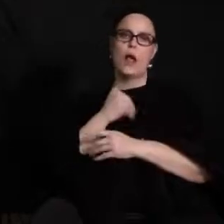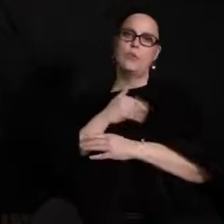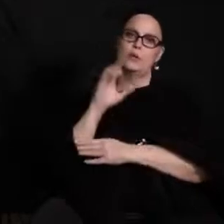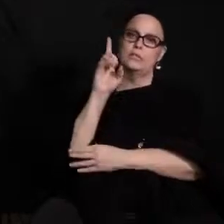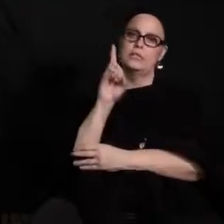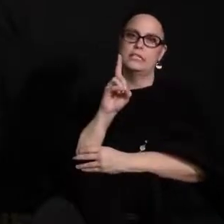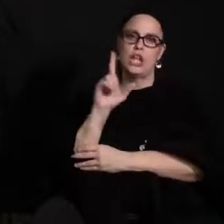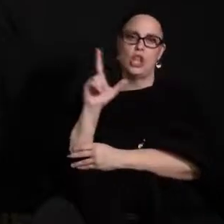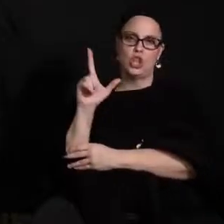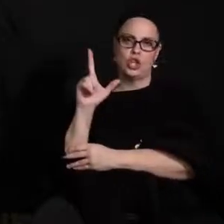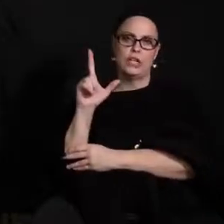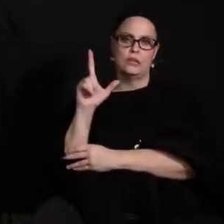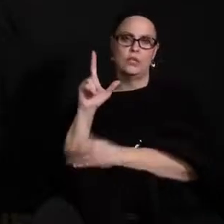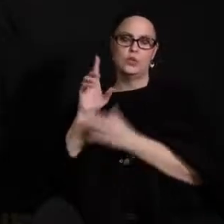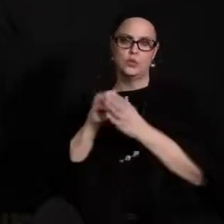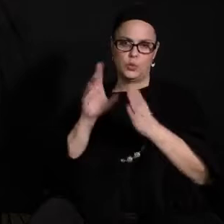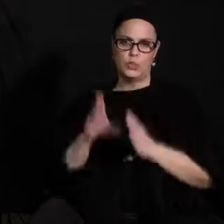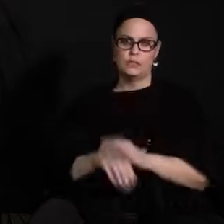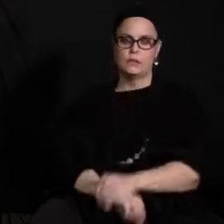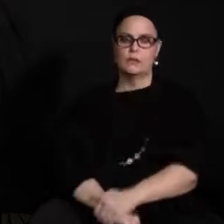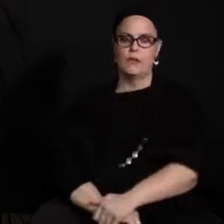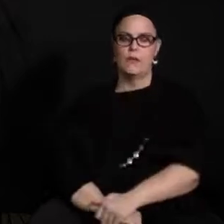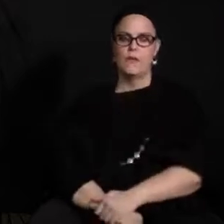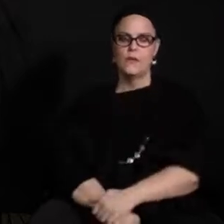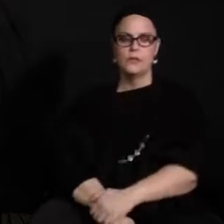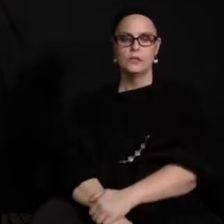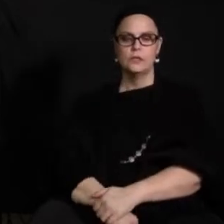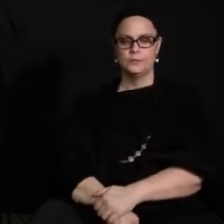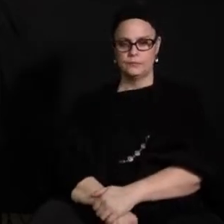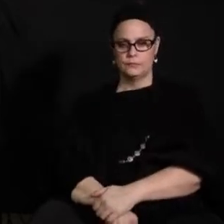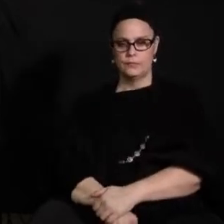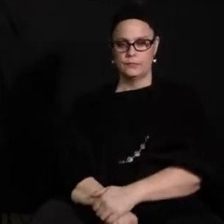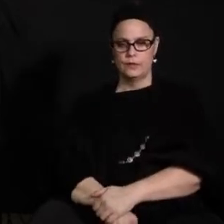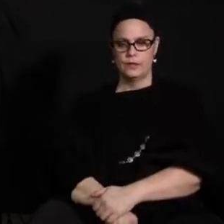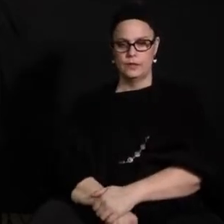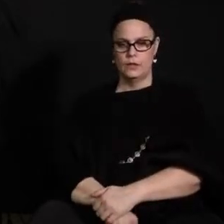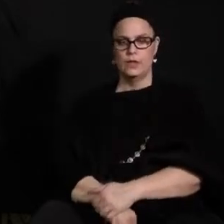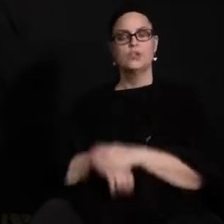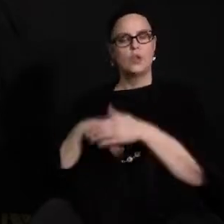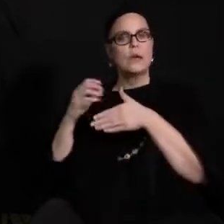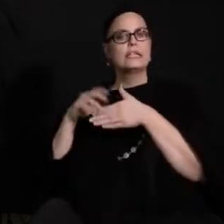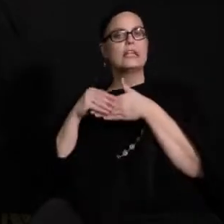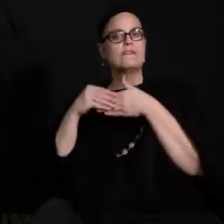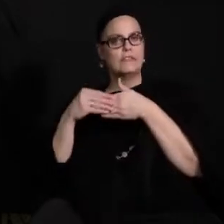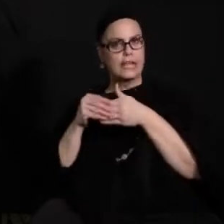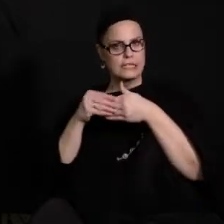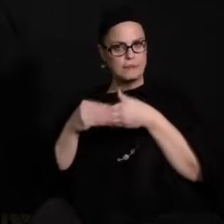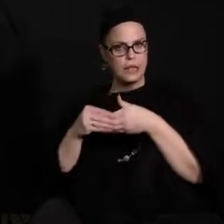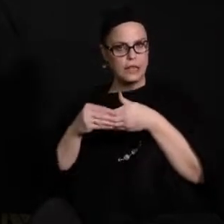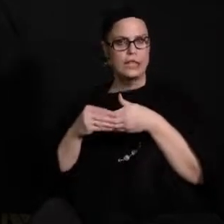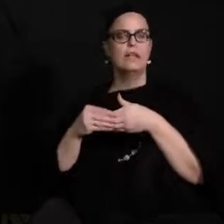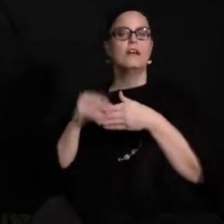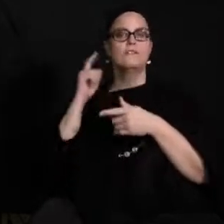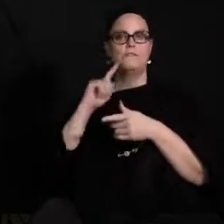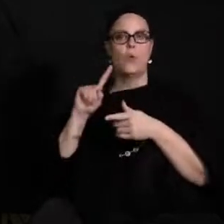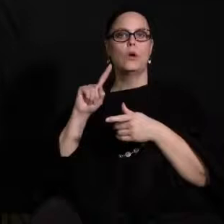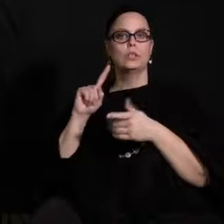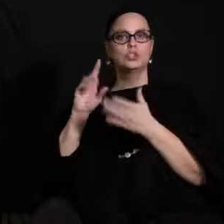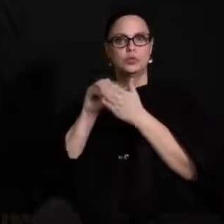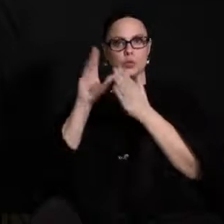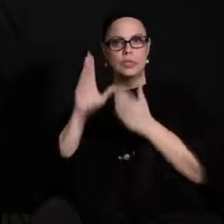so in short it's just it's purely about flexibility for those students who have family obligations at home uh given